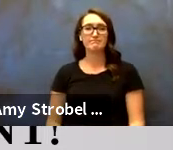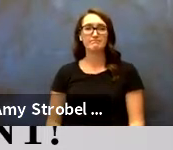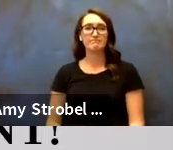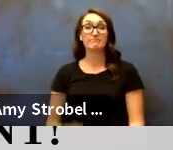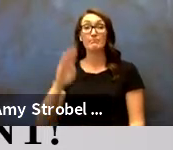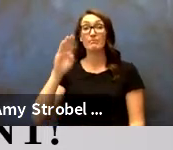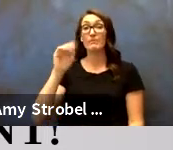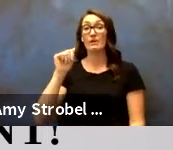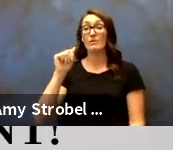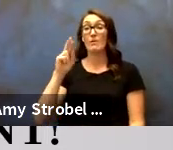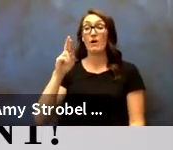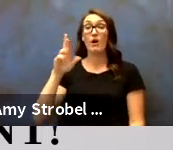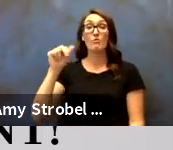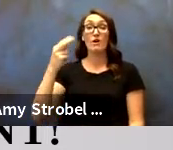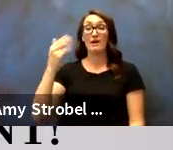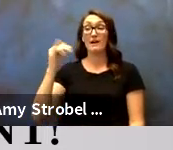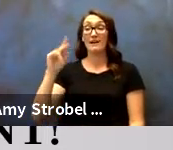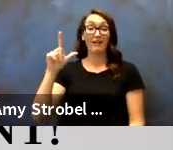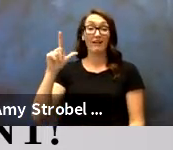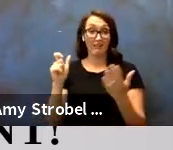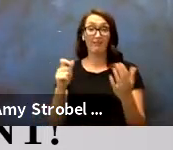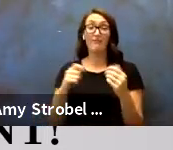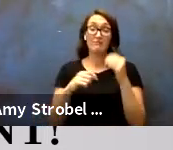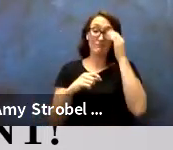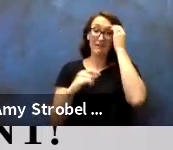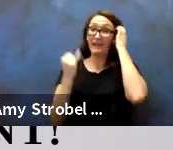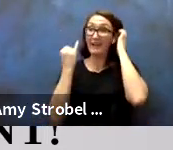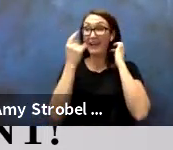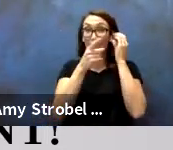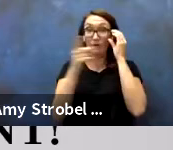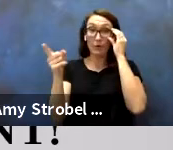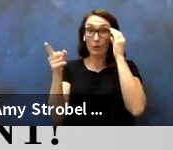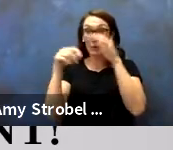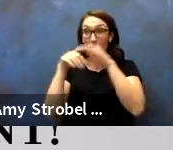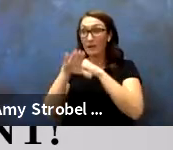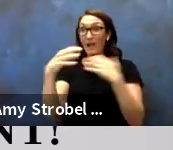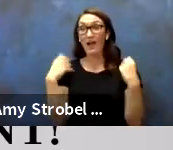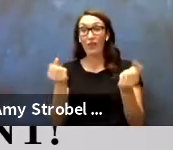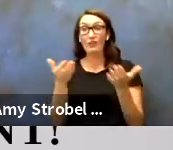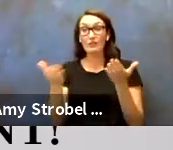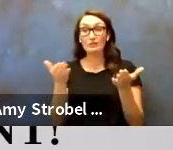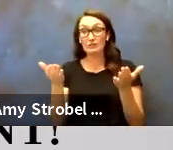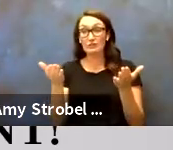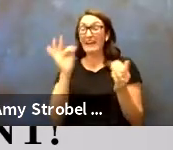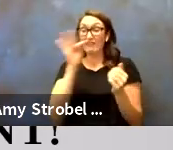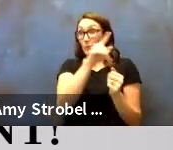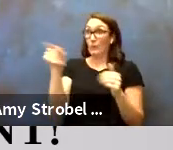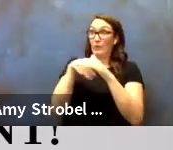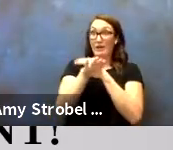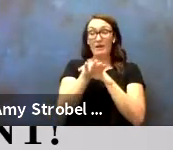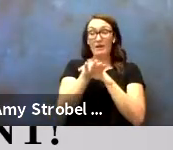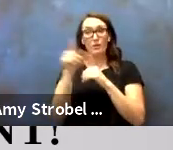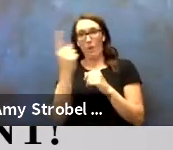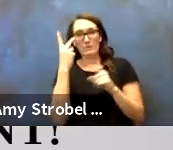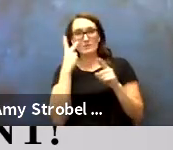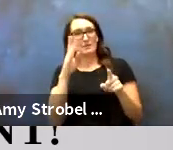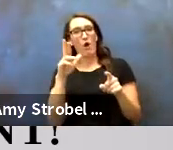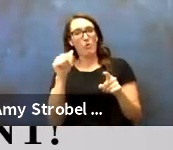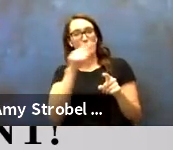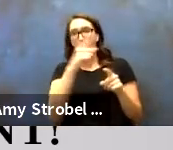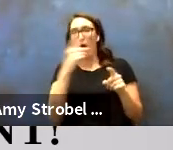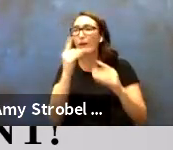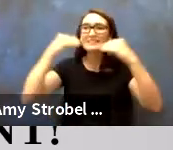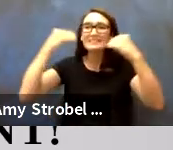Barbara Hinkle. Barbara, if you've gone into the health services office, you ran into Barbara, always with a smile, always trying to help